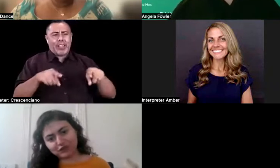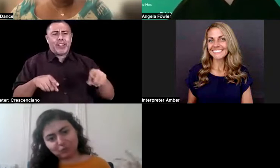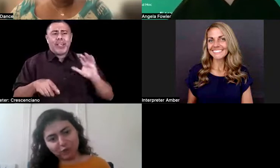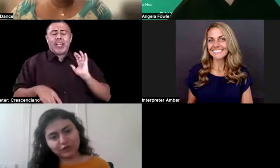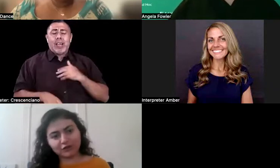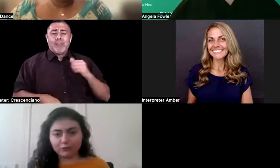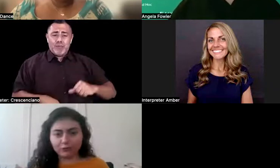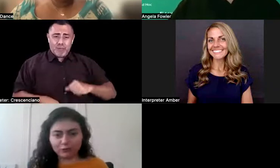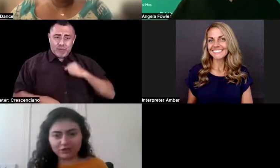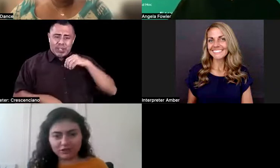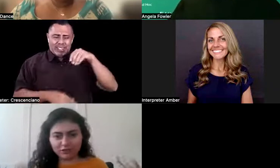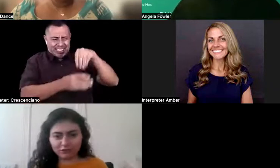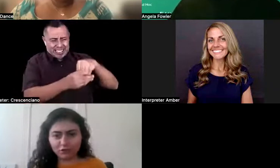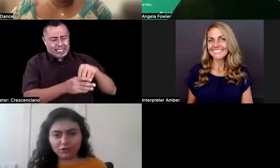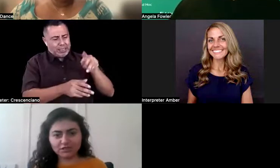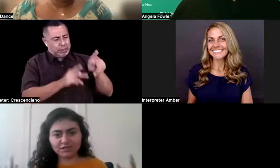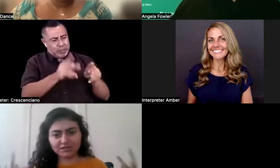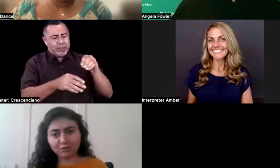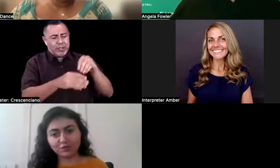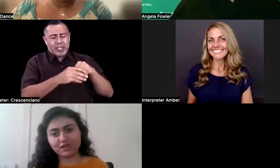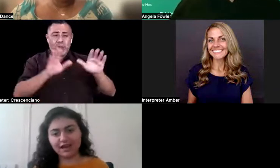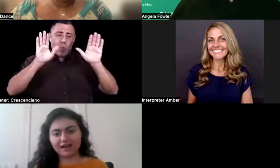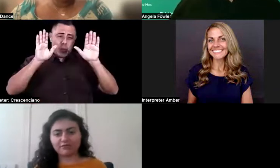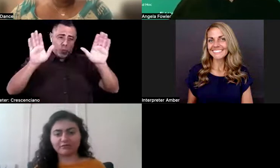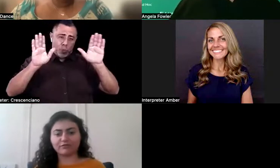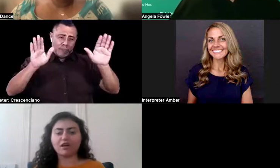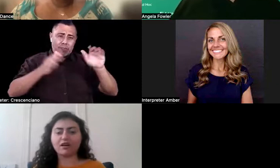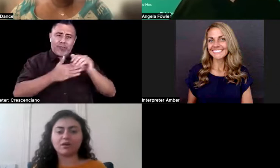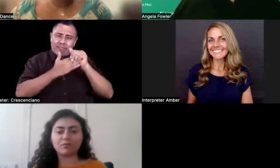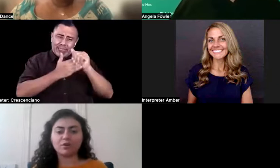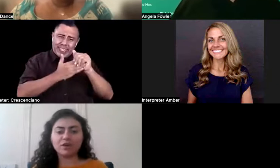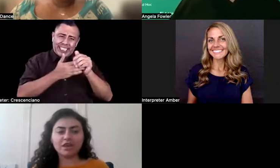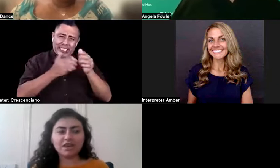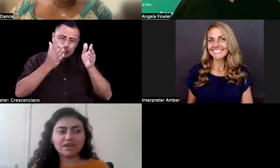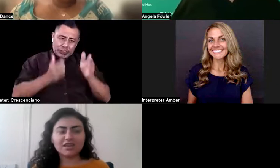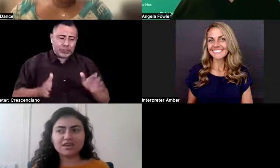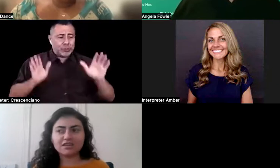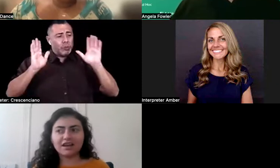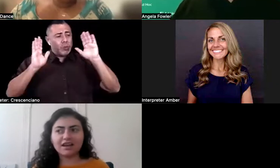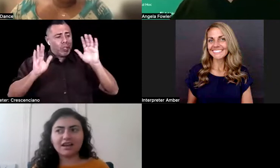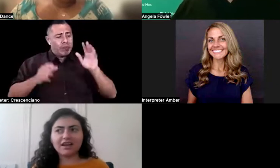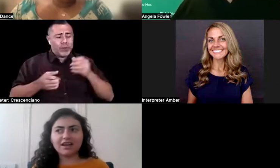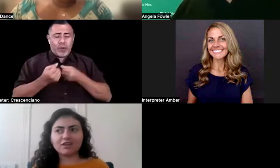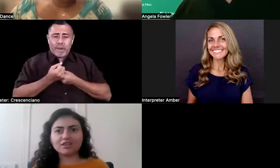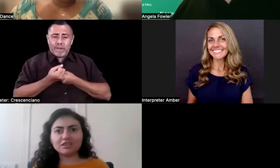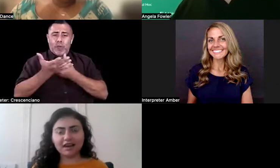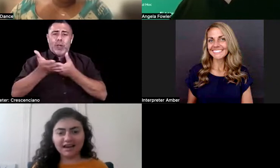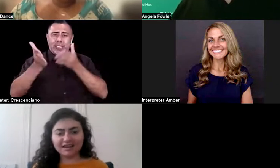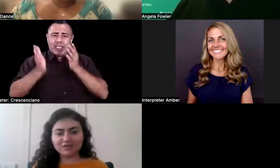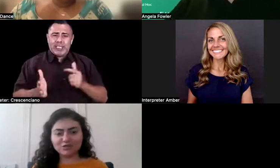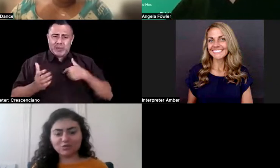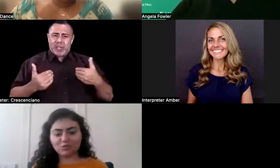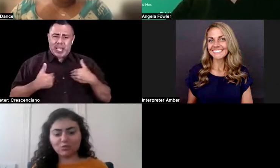wonderful leaders, voices that we have. Um, and in